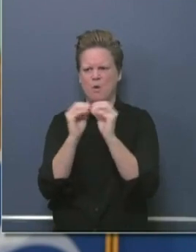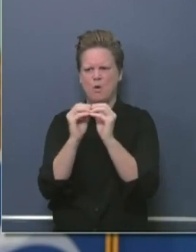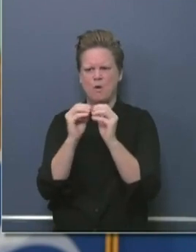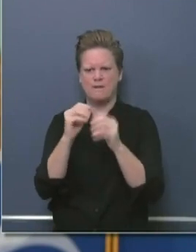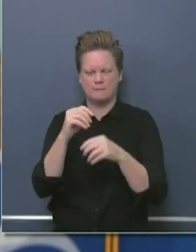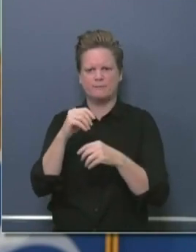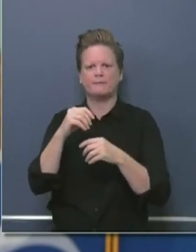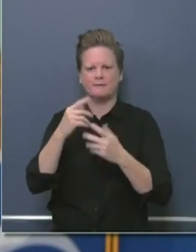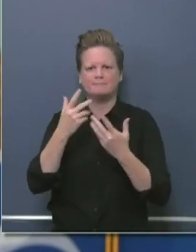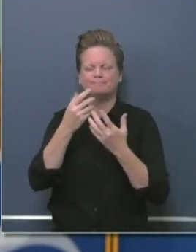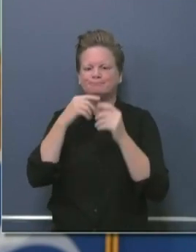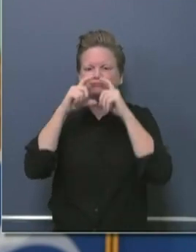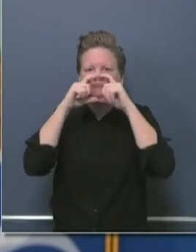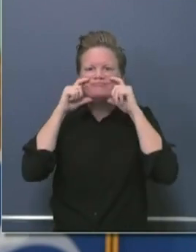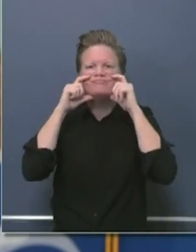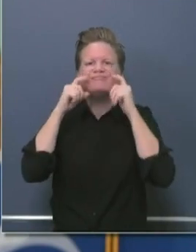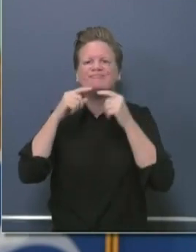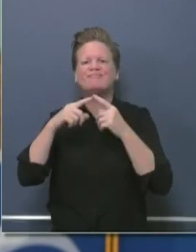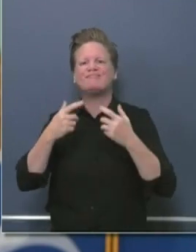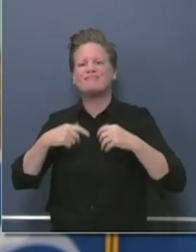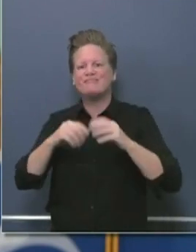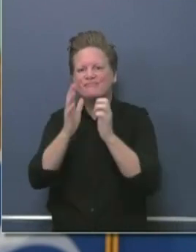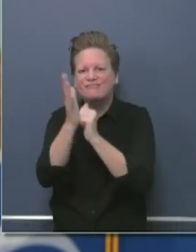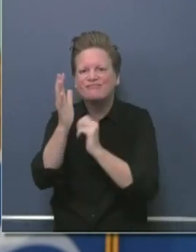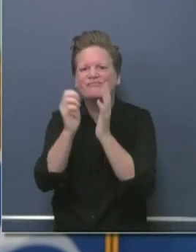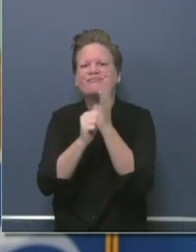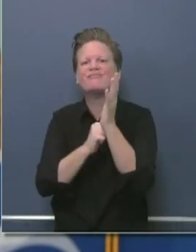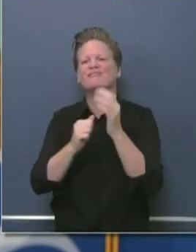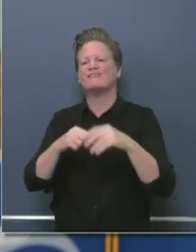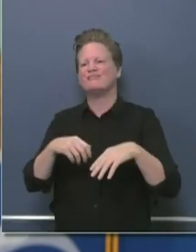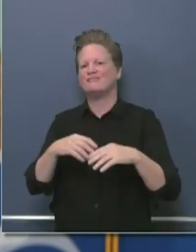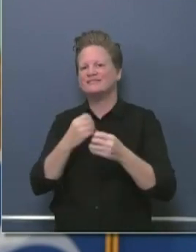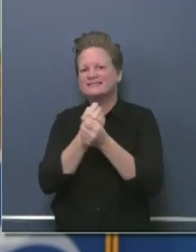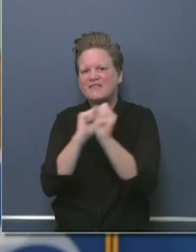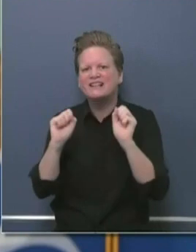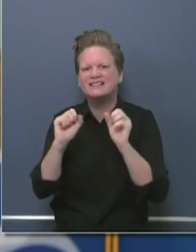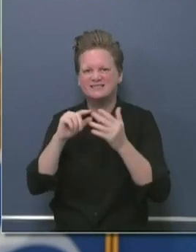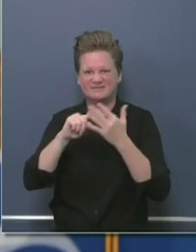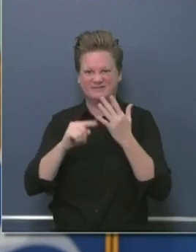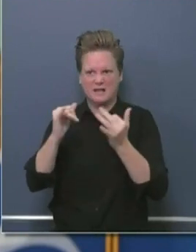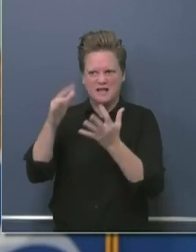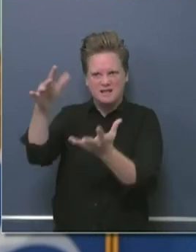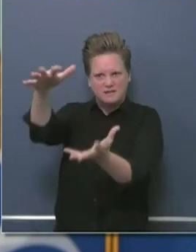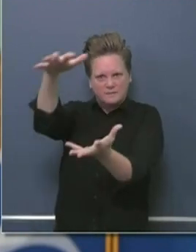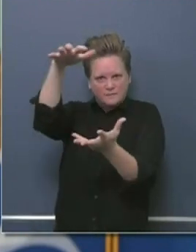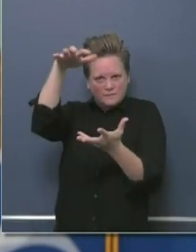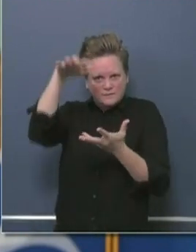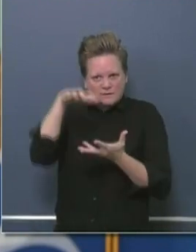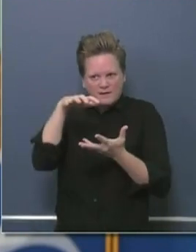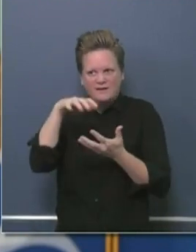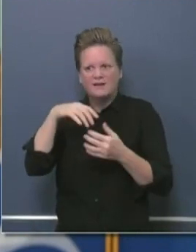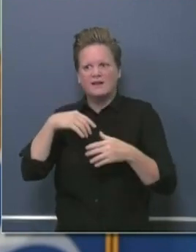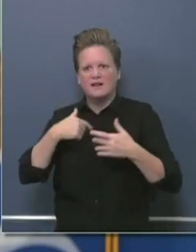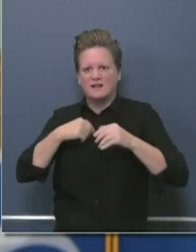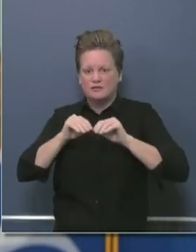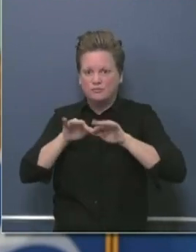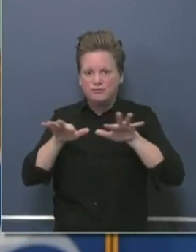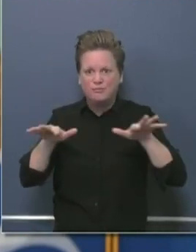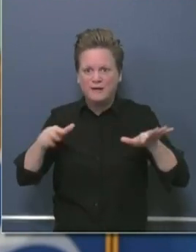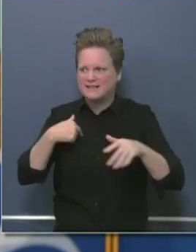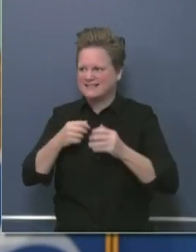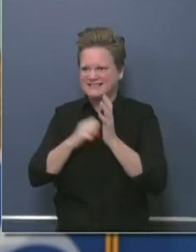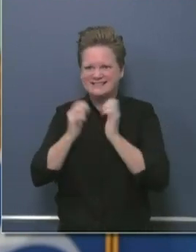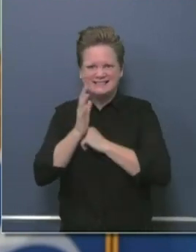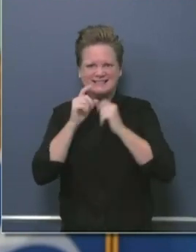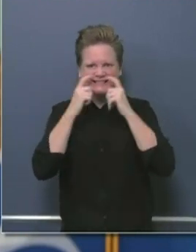west a few months back. There's been some wonderful reporting on this. I want to compliment the work of one of our state newspapers, CalMatters, and